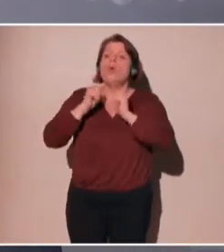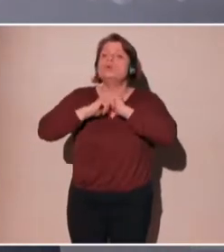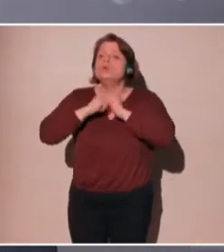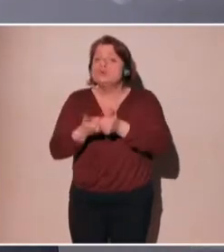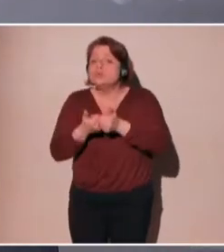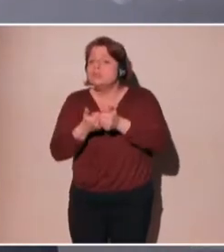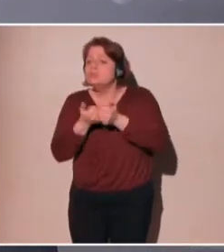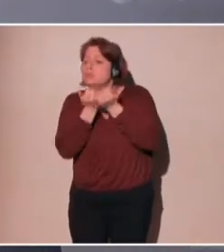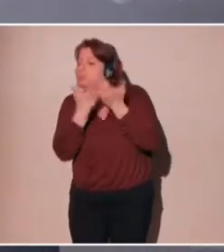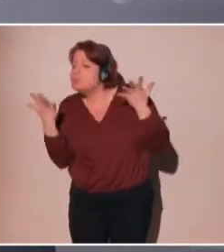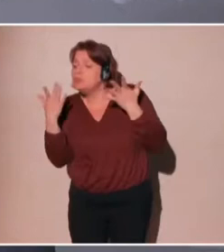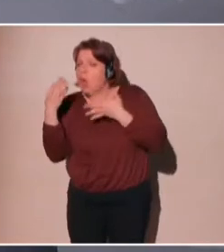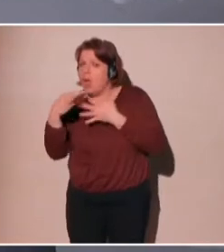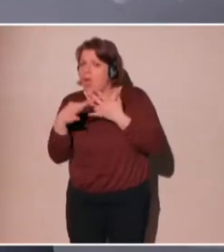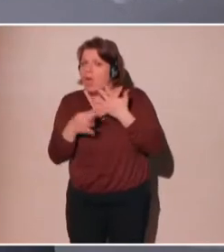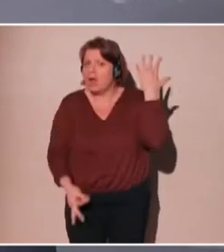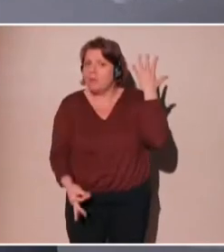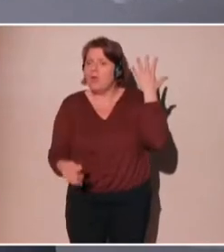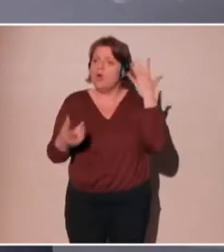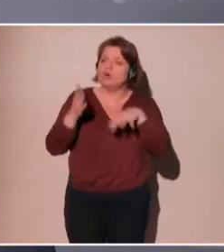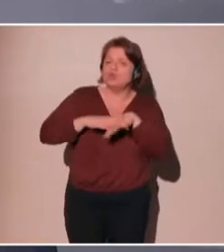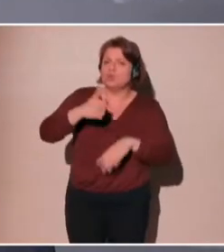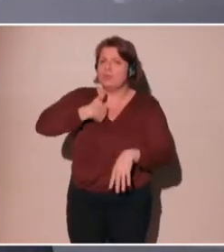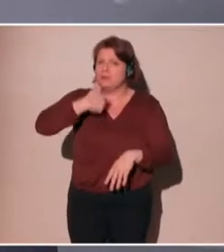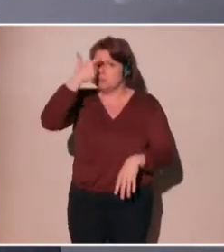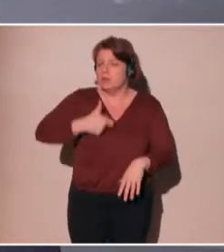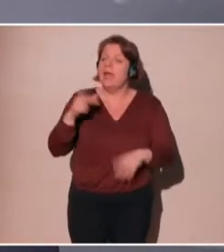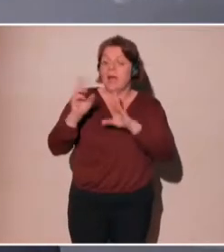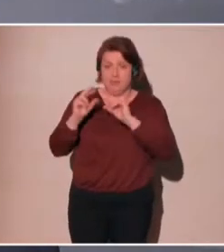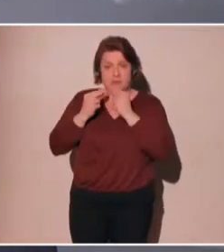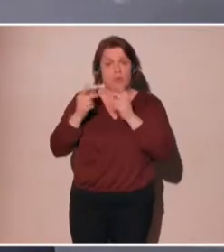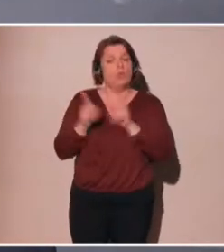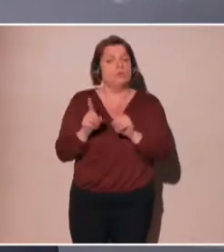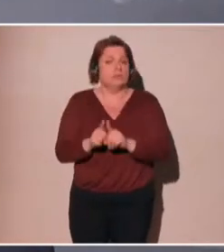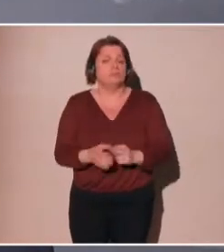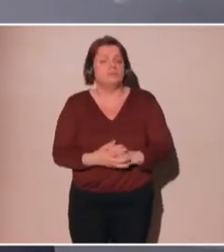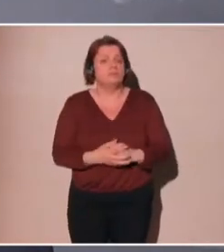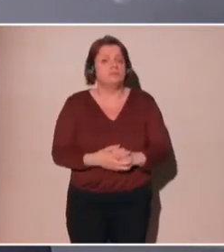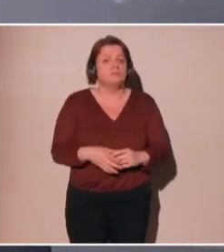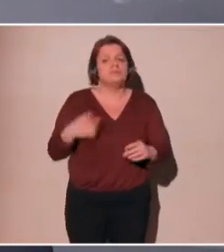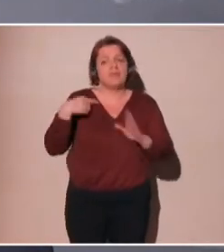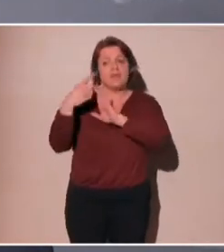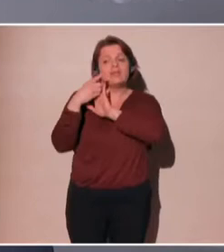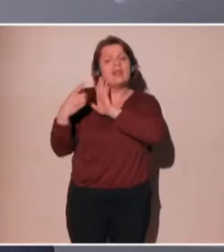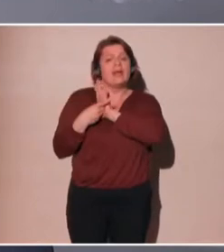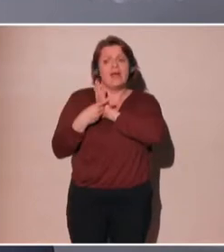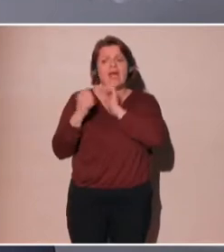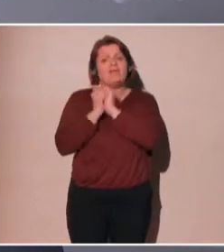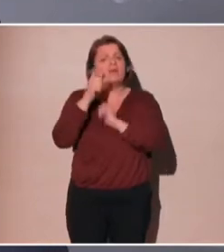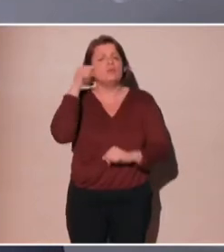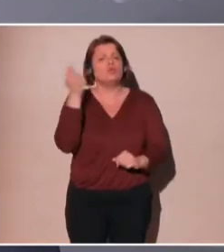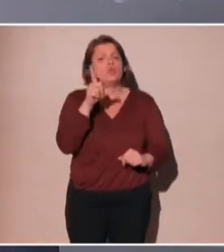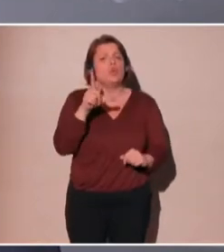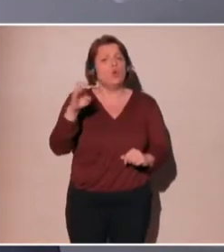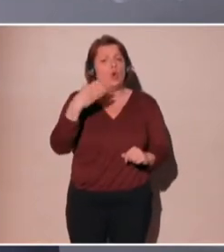the object was actually put on that site for sale. So we want the same sort of thing, transparency on the date, on